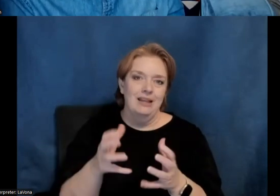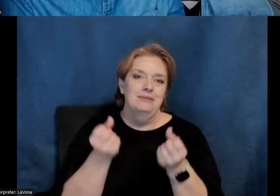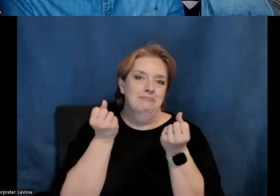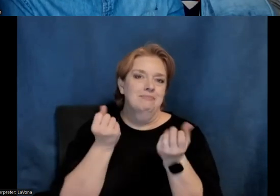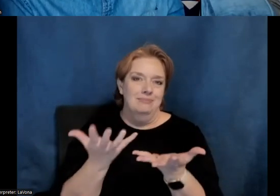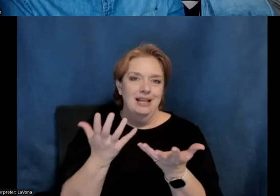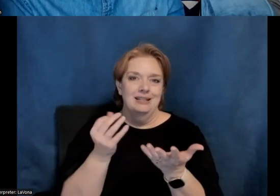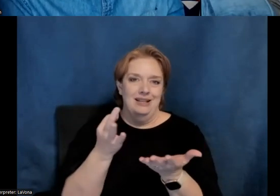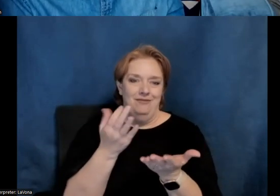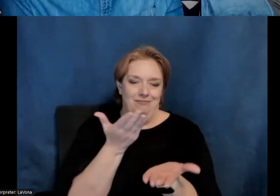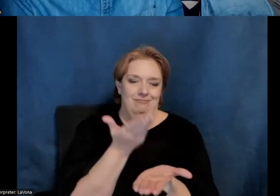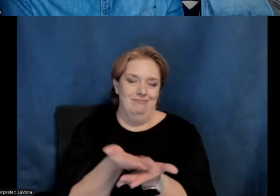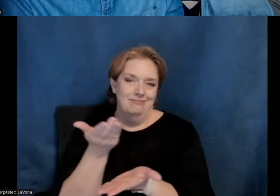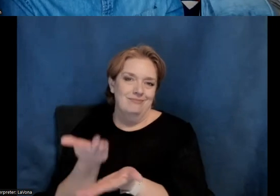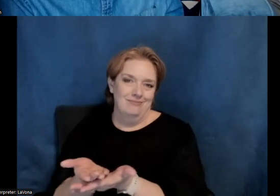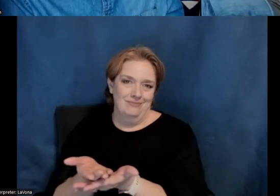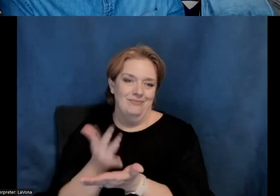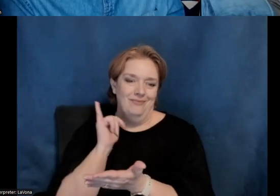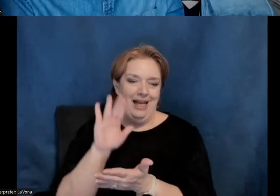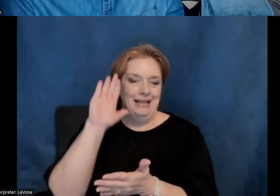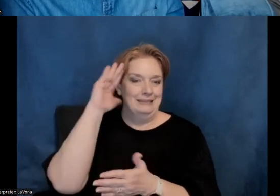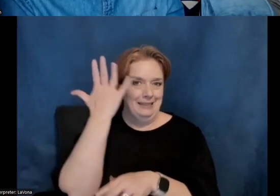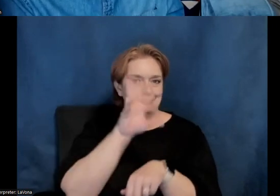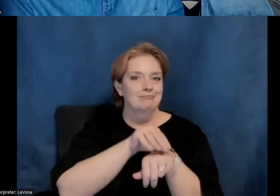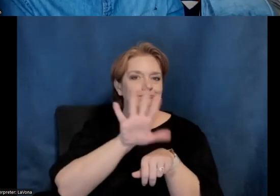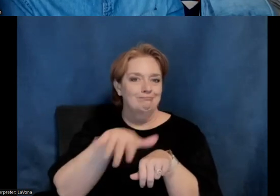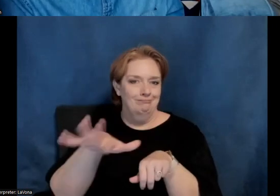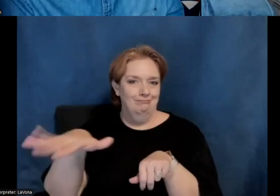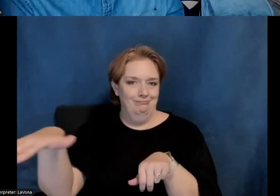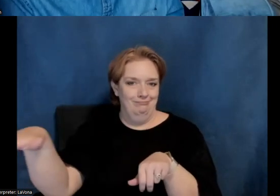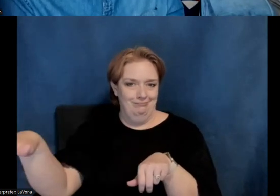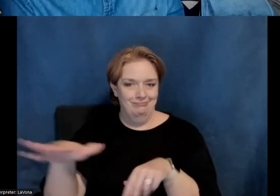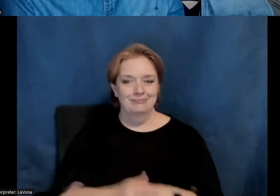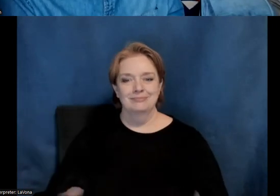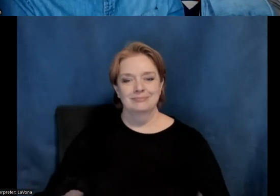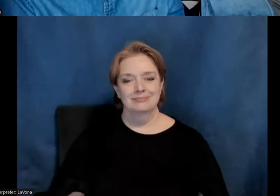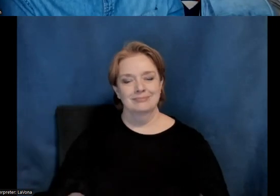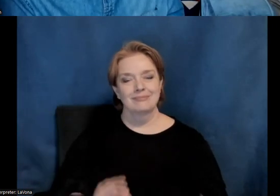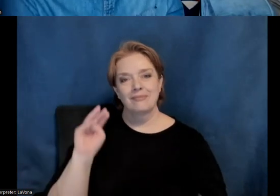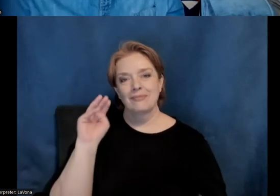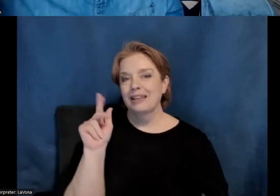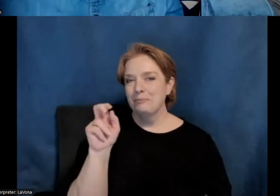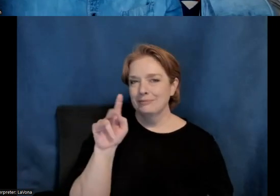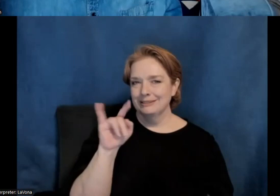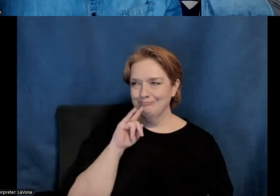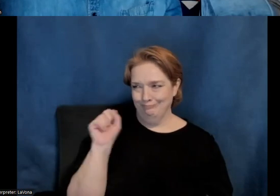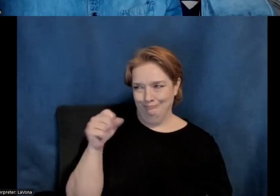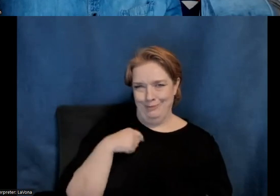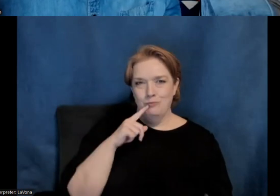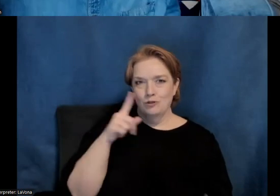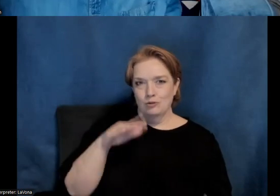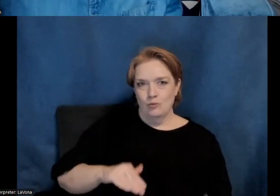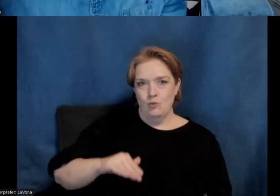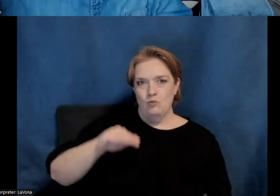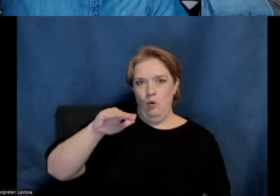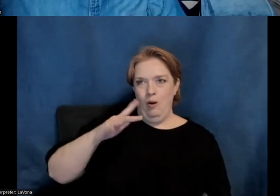uh, lots of evidence that, uh, one thing leads to another. Absolutely. I imagine that being, um, surrounded by such